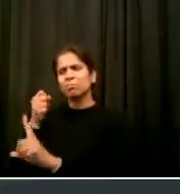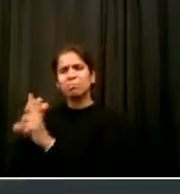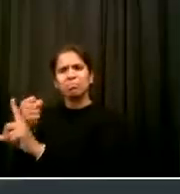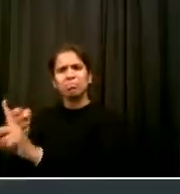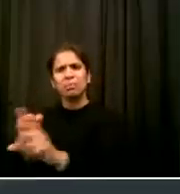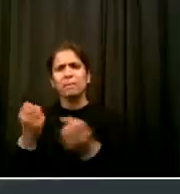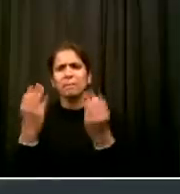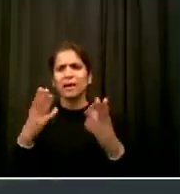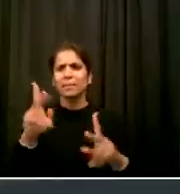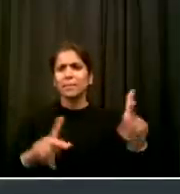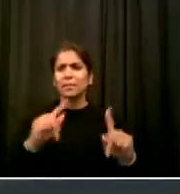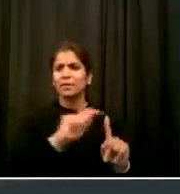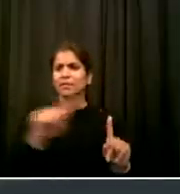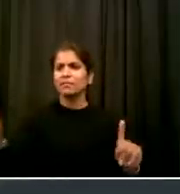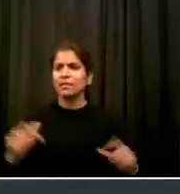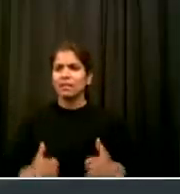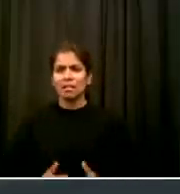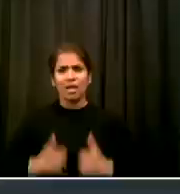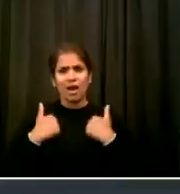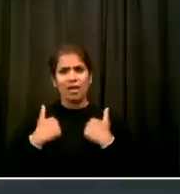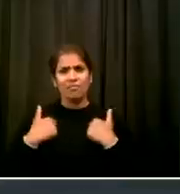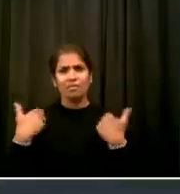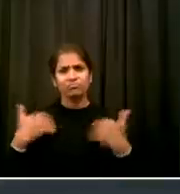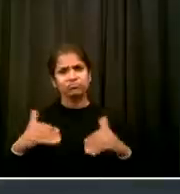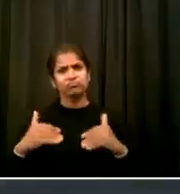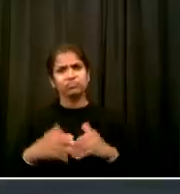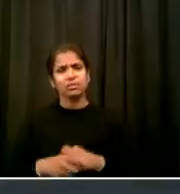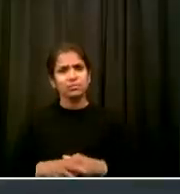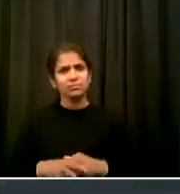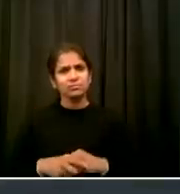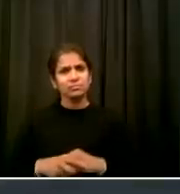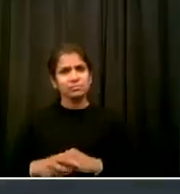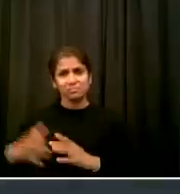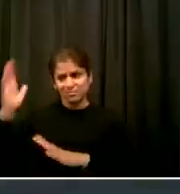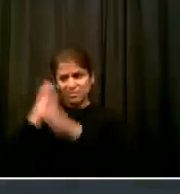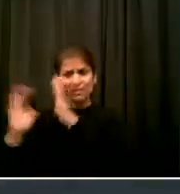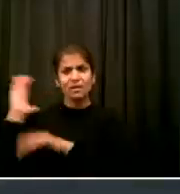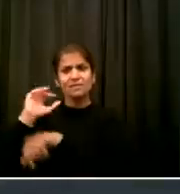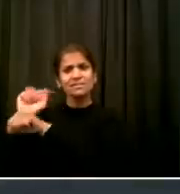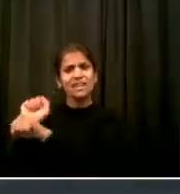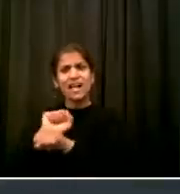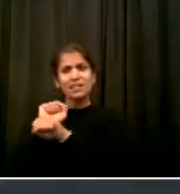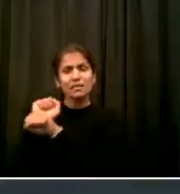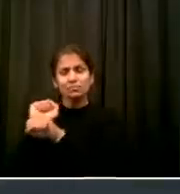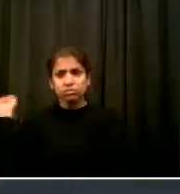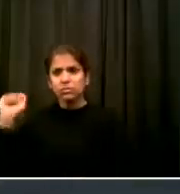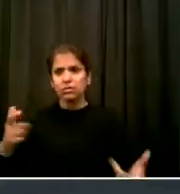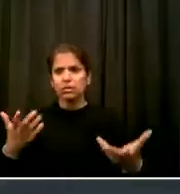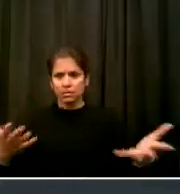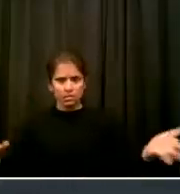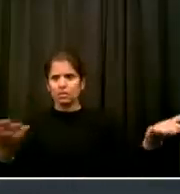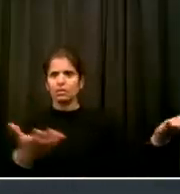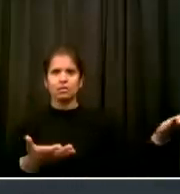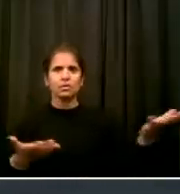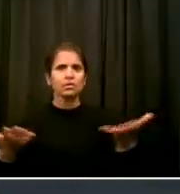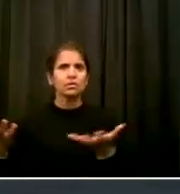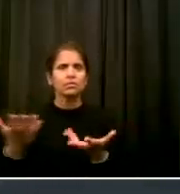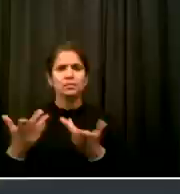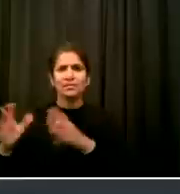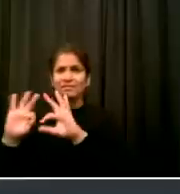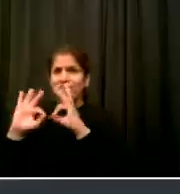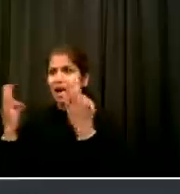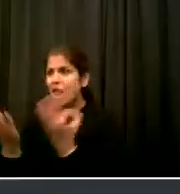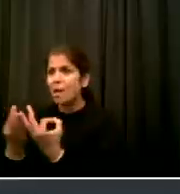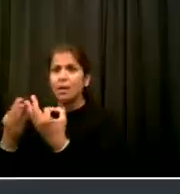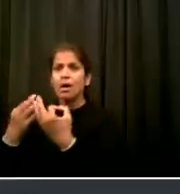other hard-earned assets From the parade of humiliations that declare we are worthless human beings To the systems